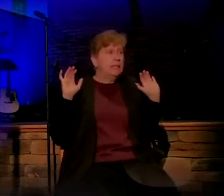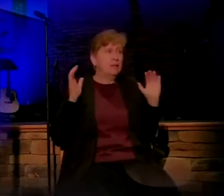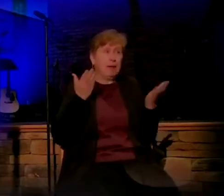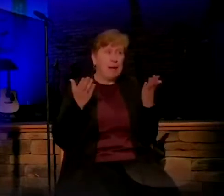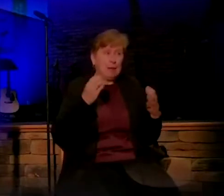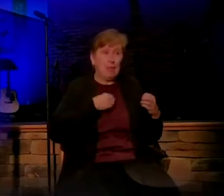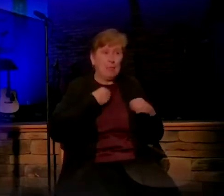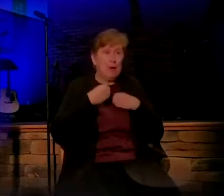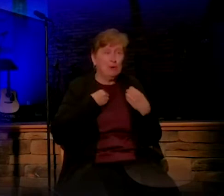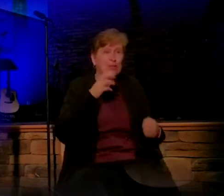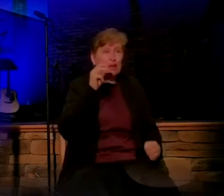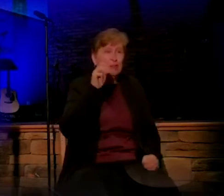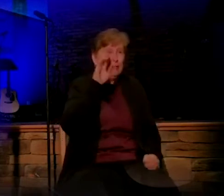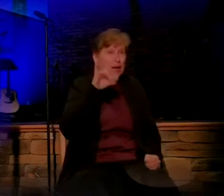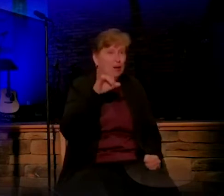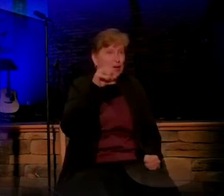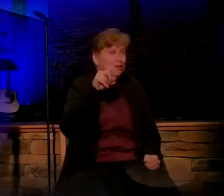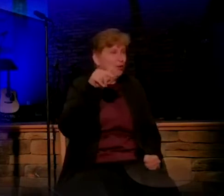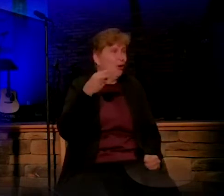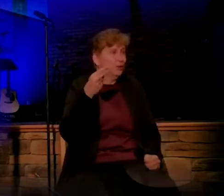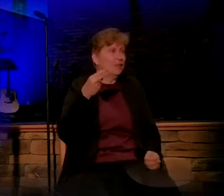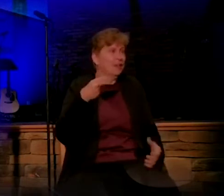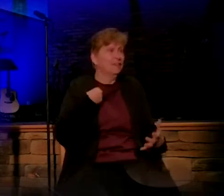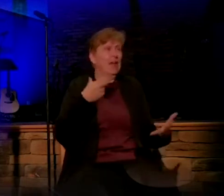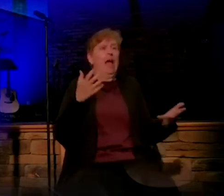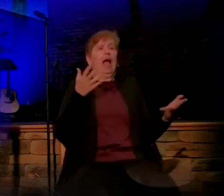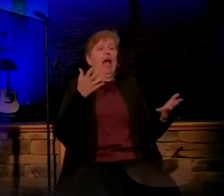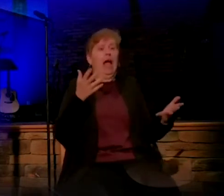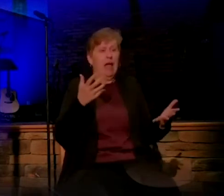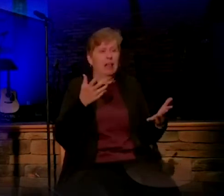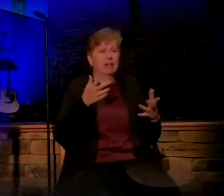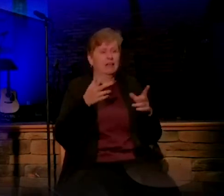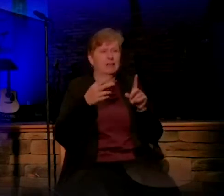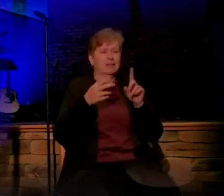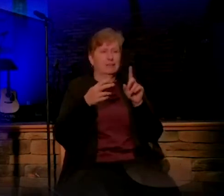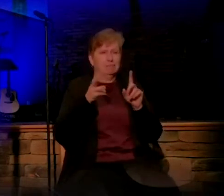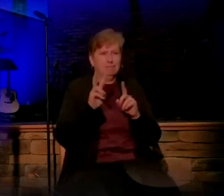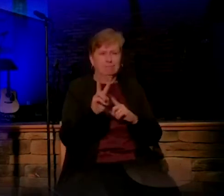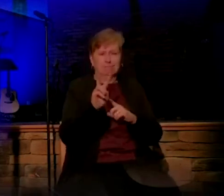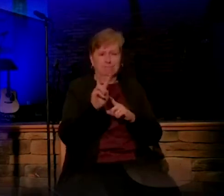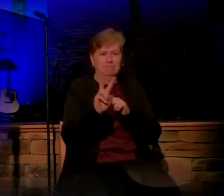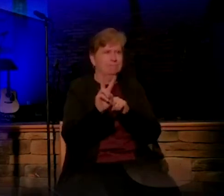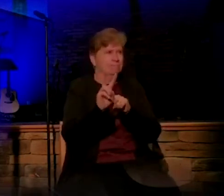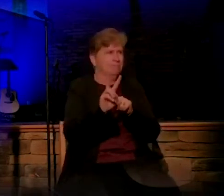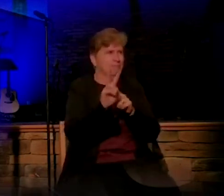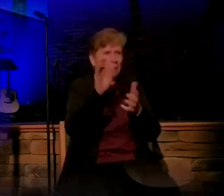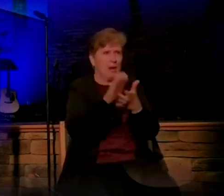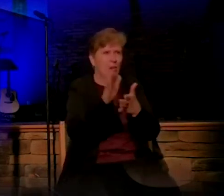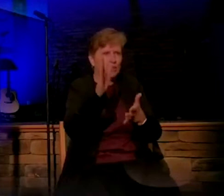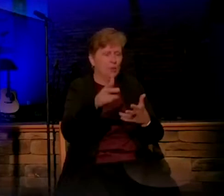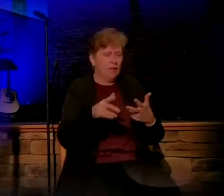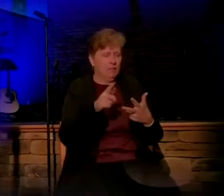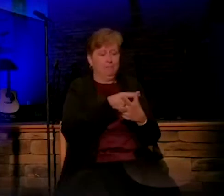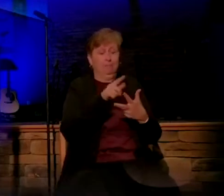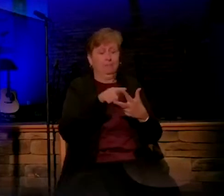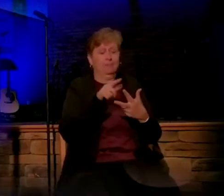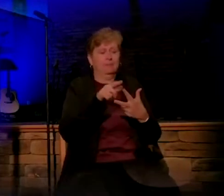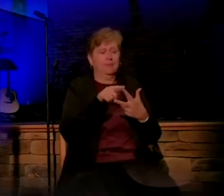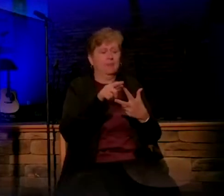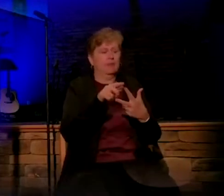emotion of Mary and Joseph. Yikes! We're going down the marriage road. And then step number two was the betrothal.